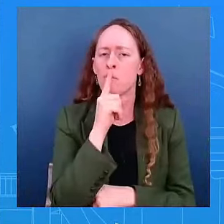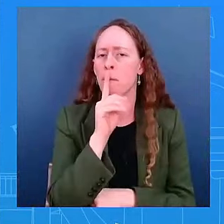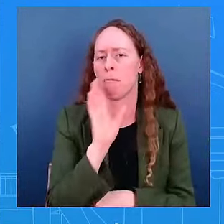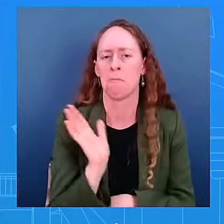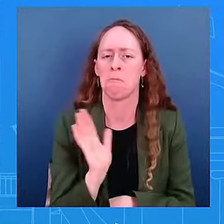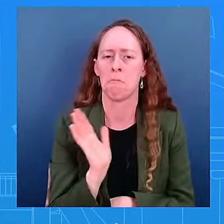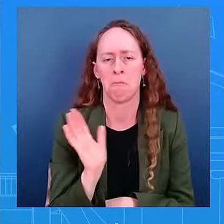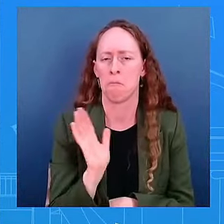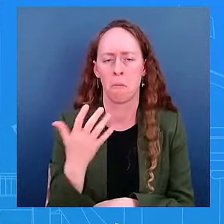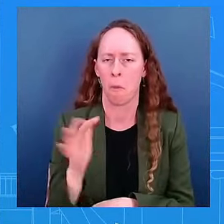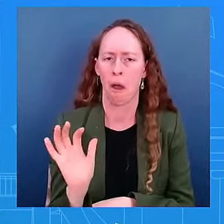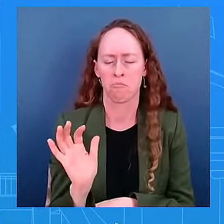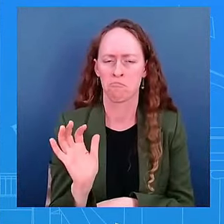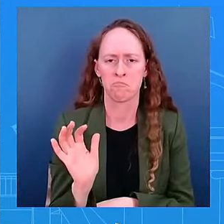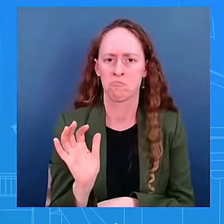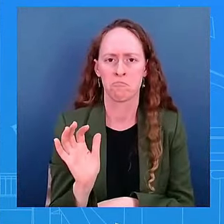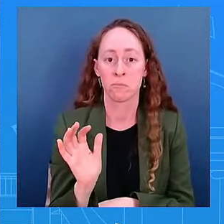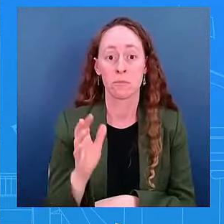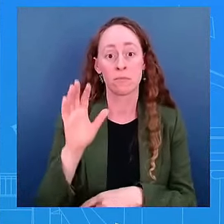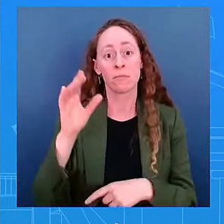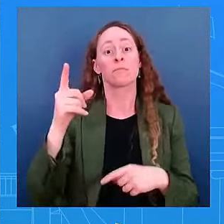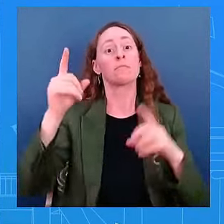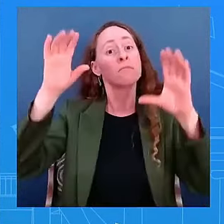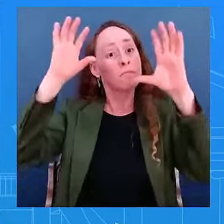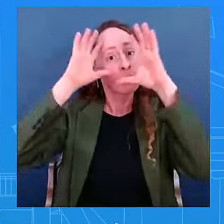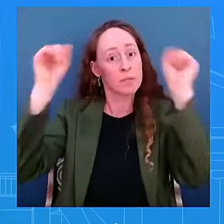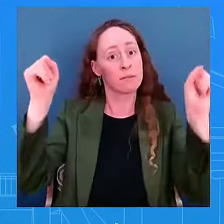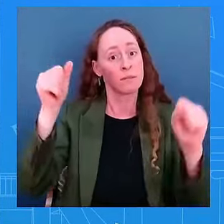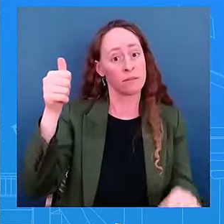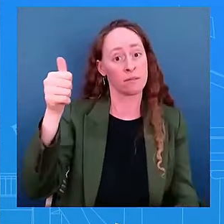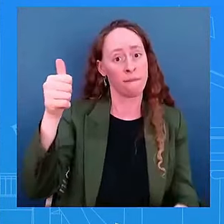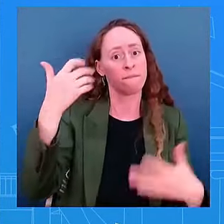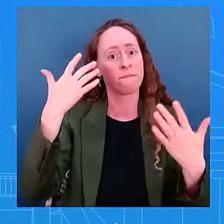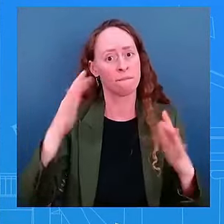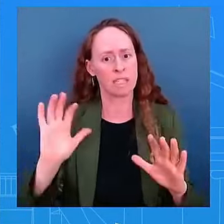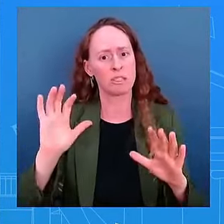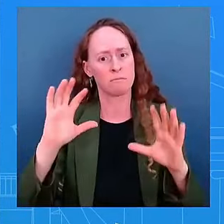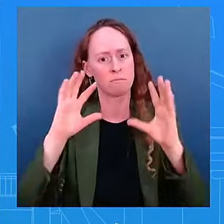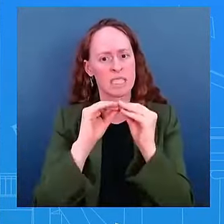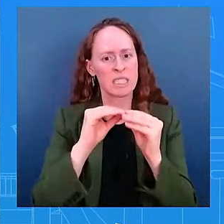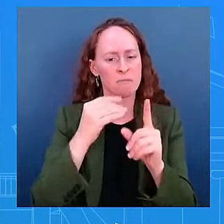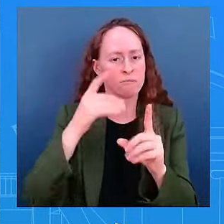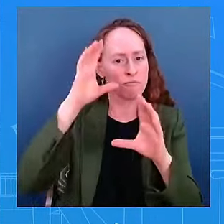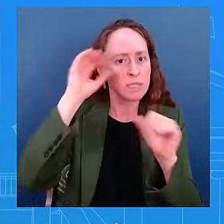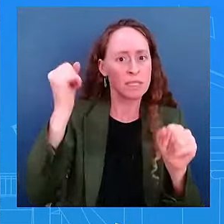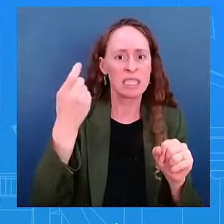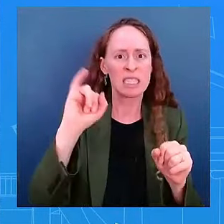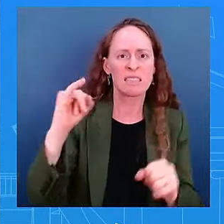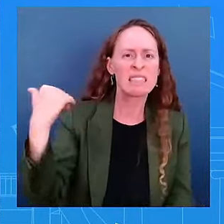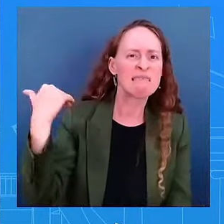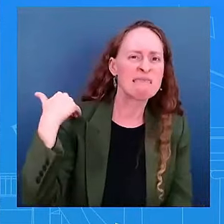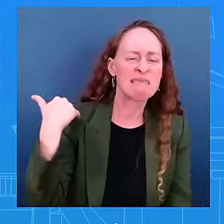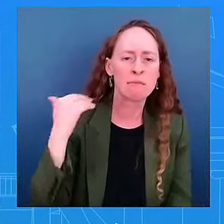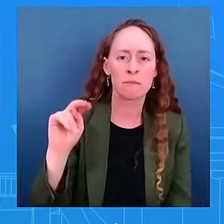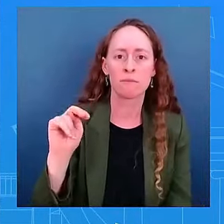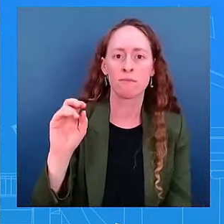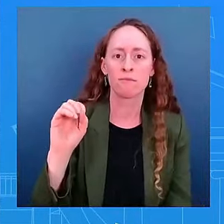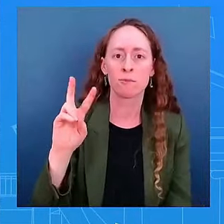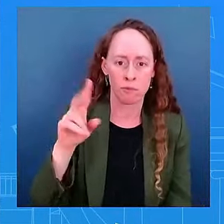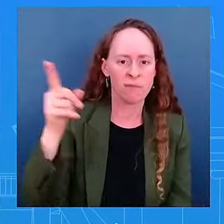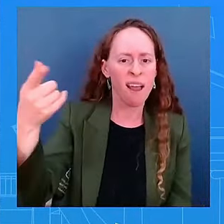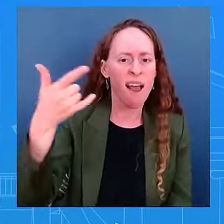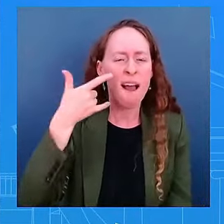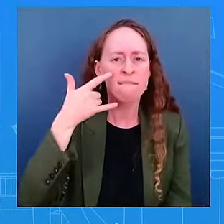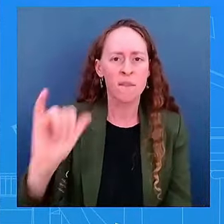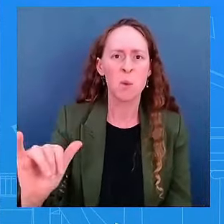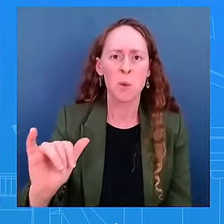bilateral fashion with President Xi just last November, as you know, in California, with that goal in mind. Again, we